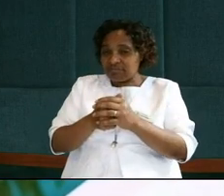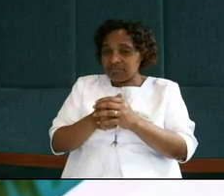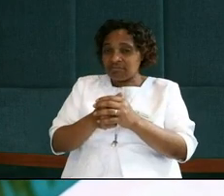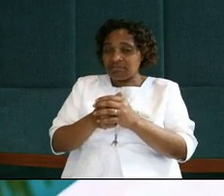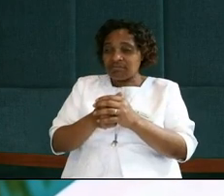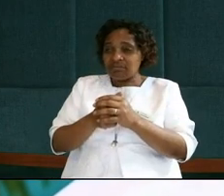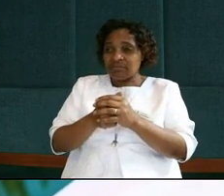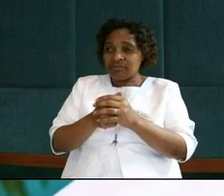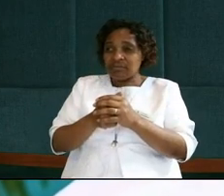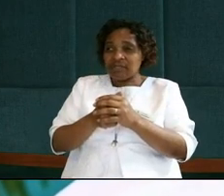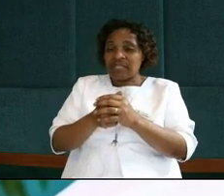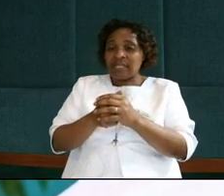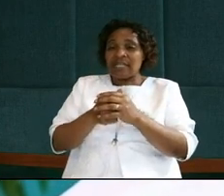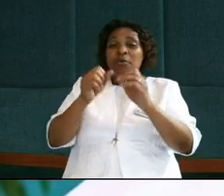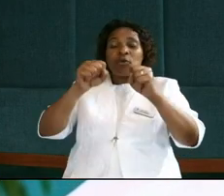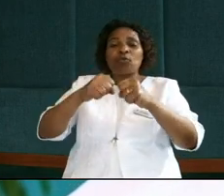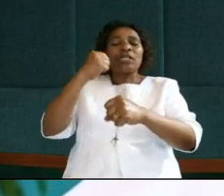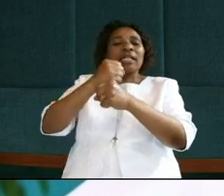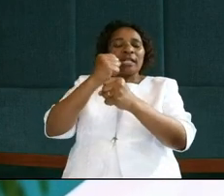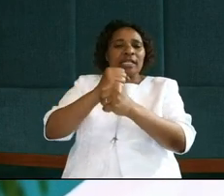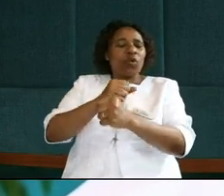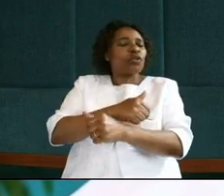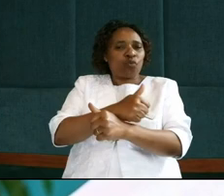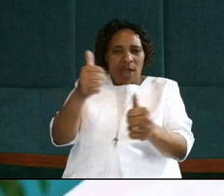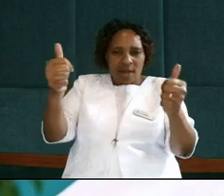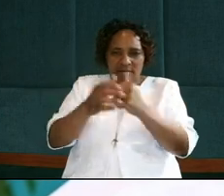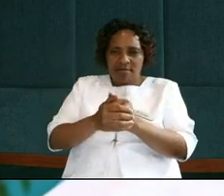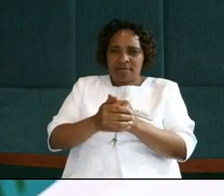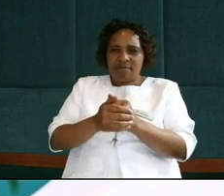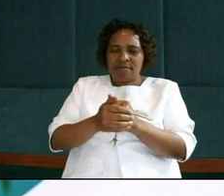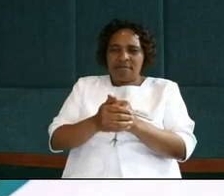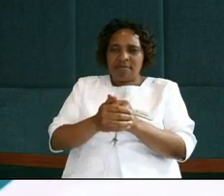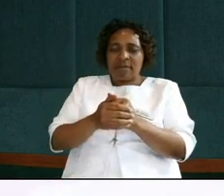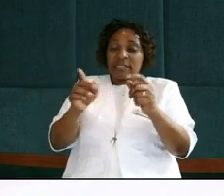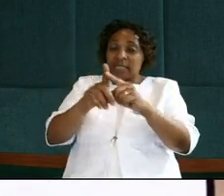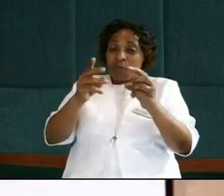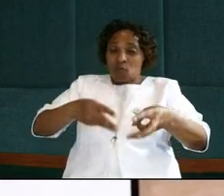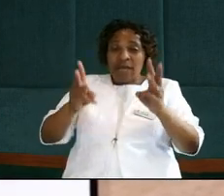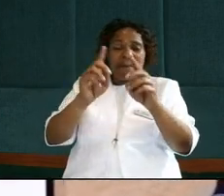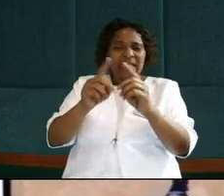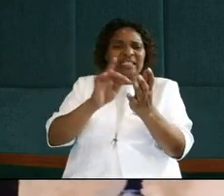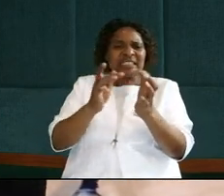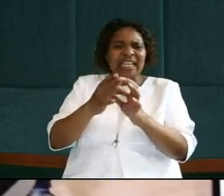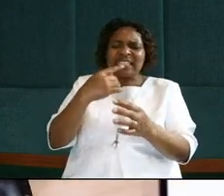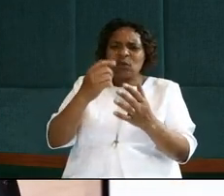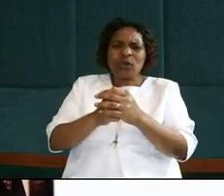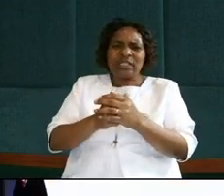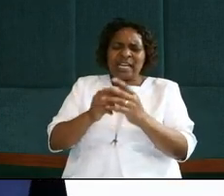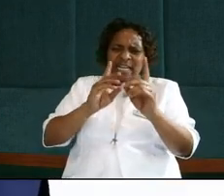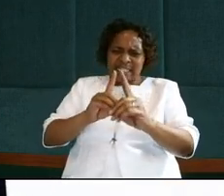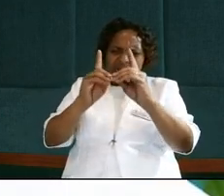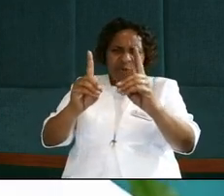that dinner was indeed a comfort zone, something to celebrate, but Jesus said, where our disciples were